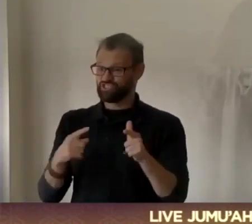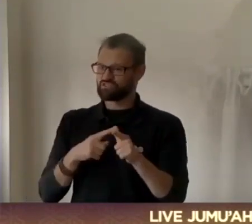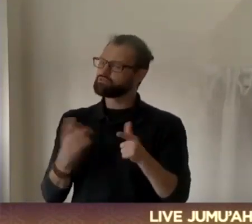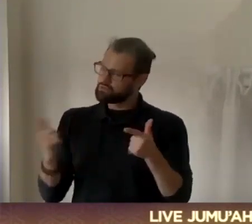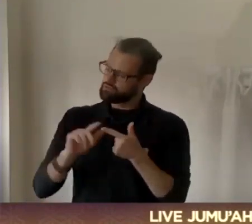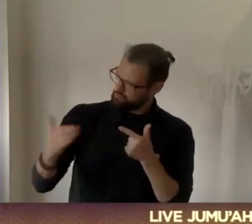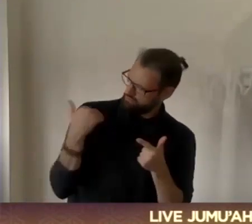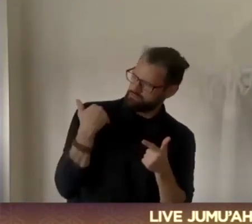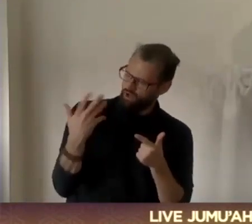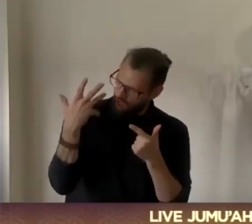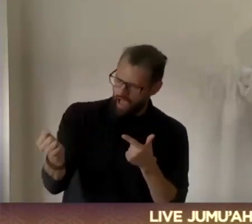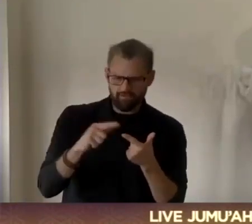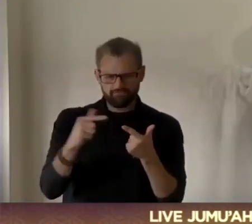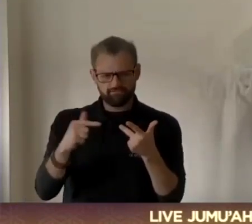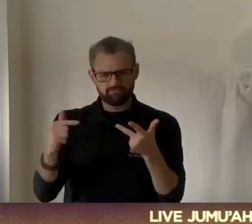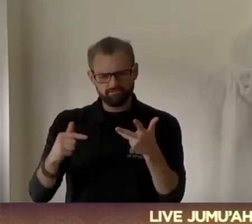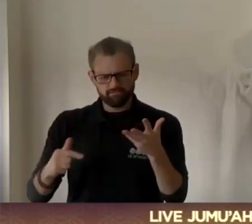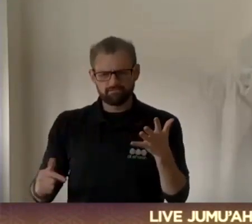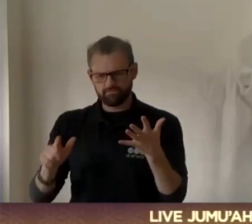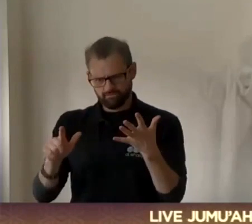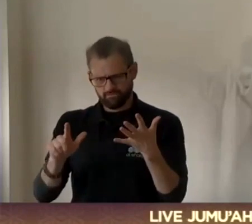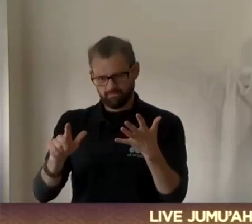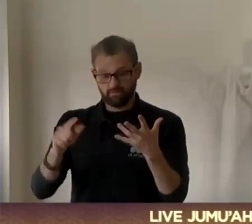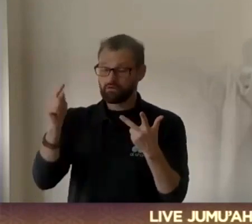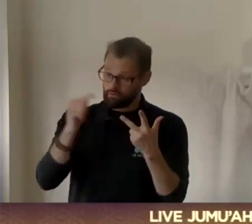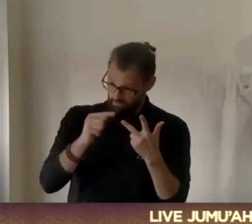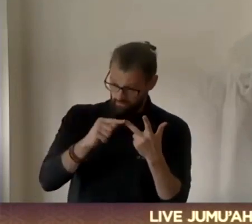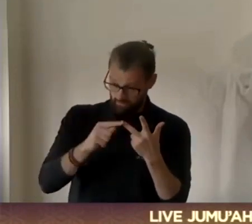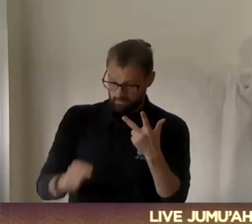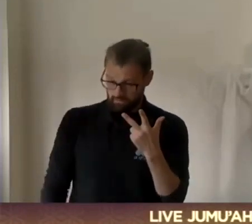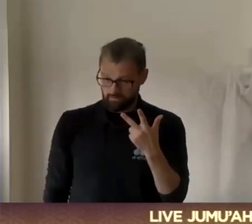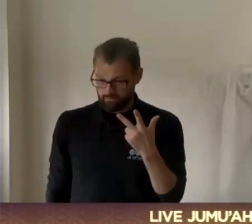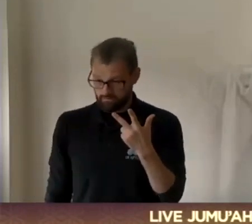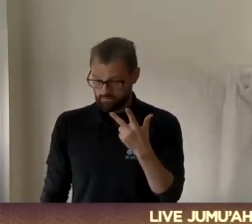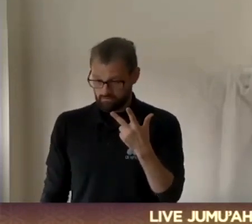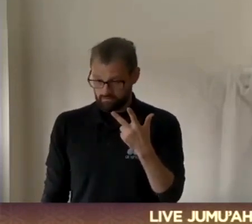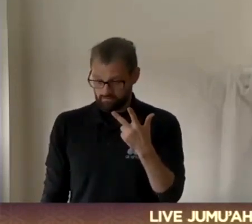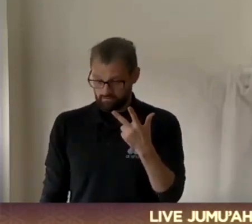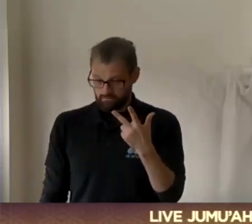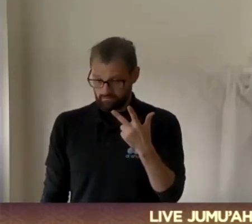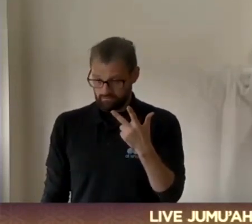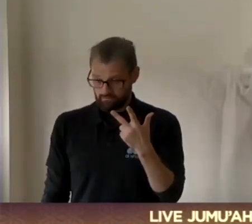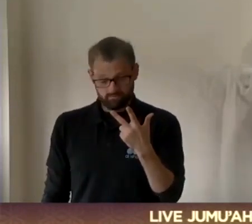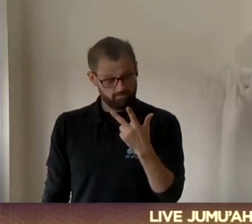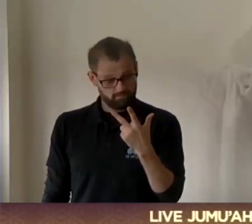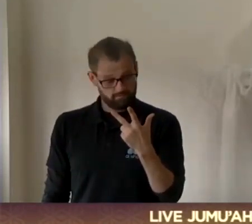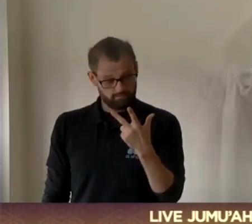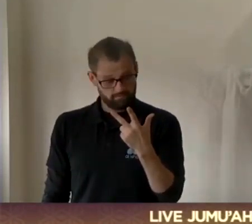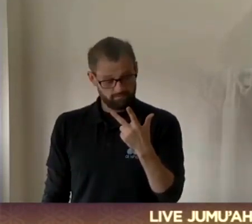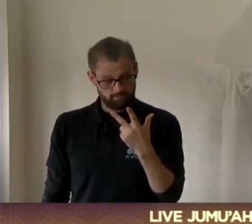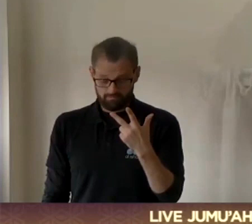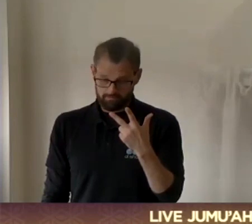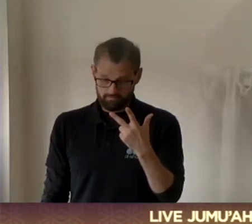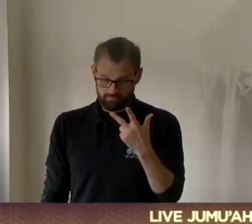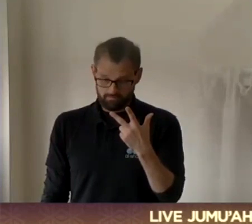duty. There is another duty that you have unto Allah subhanahu wa ta'ala. Allah says,